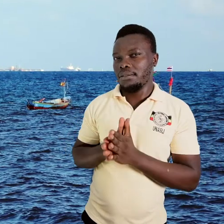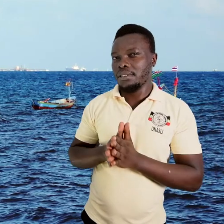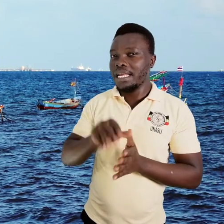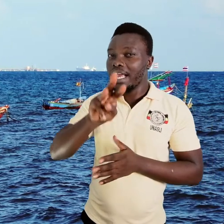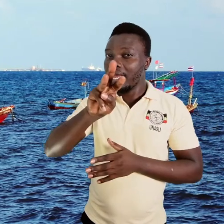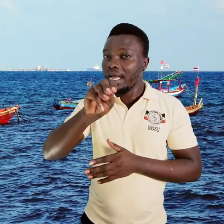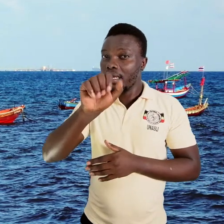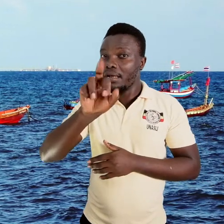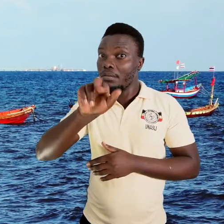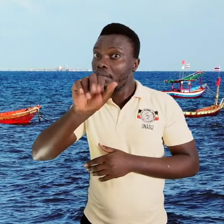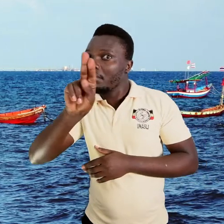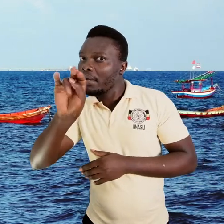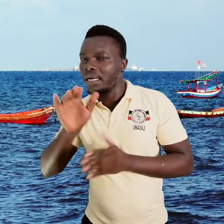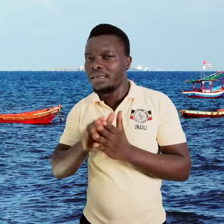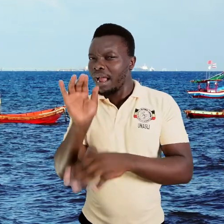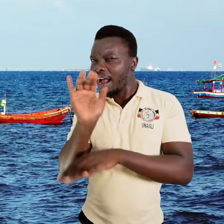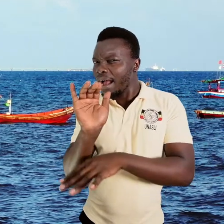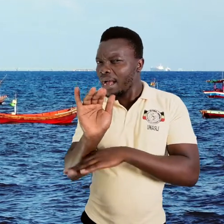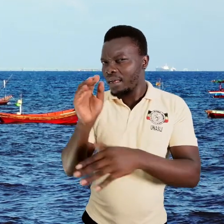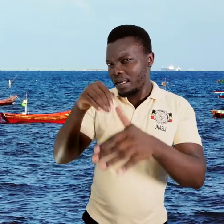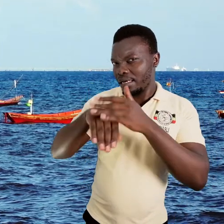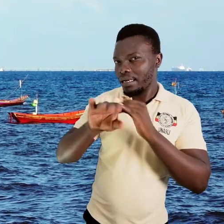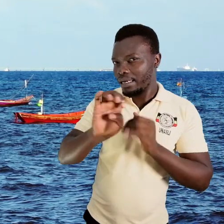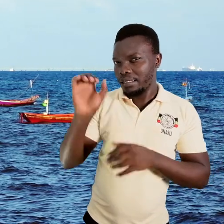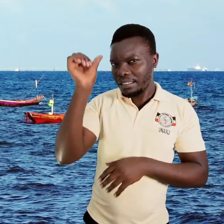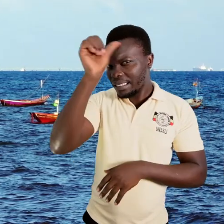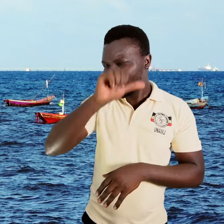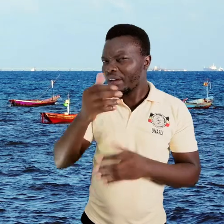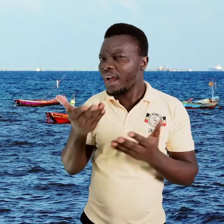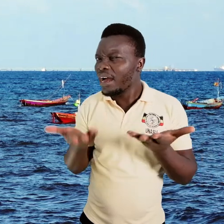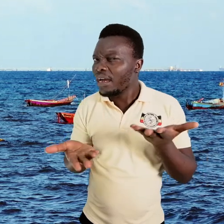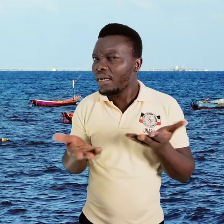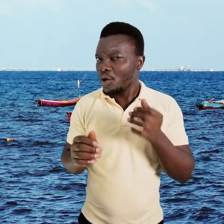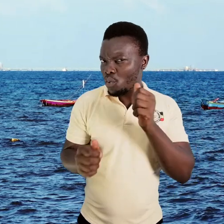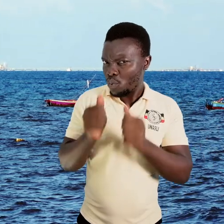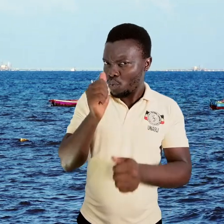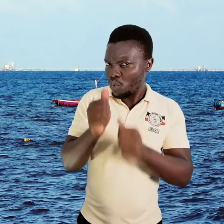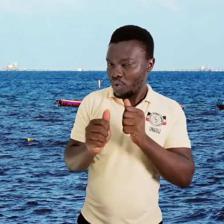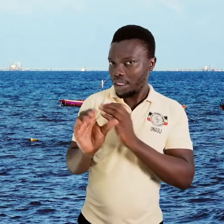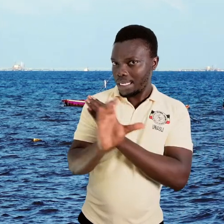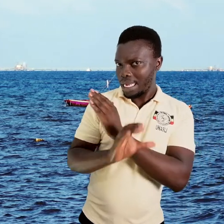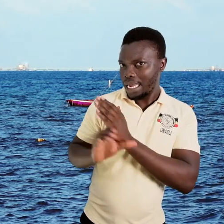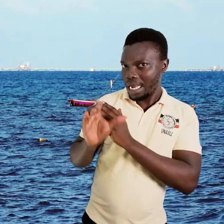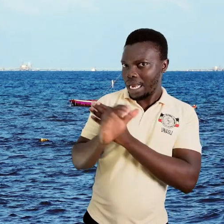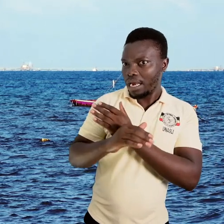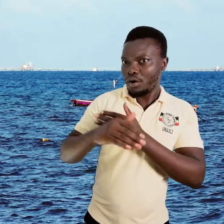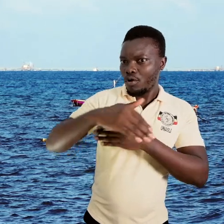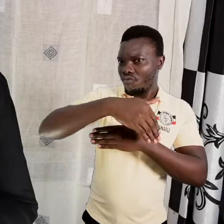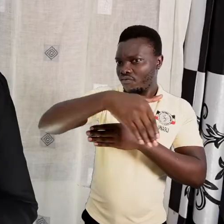you, in East Africa, which are the countries that border the coast?